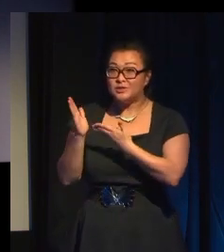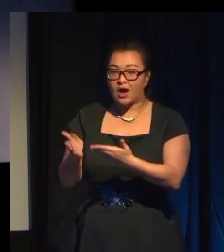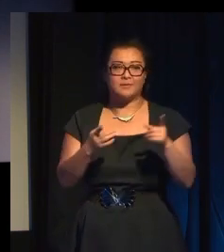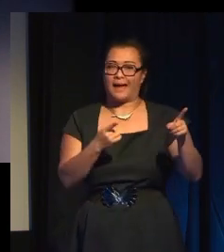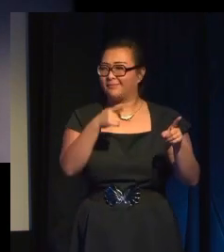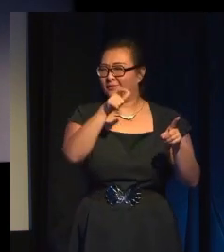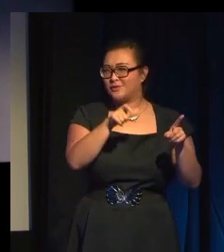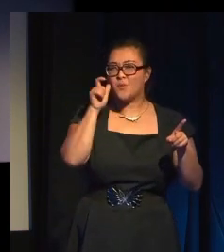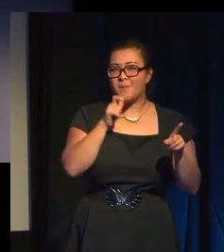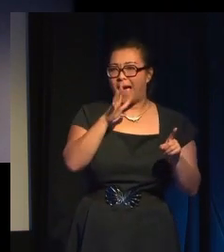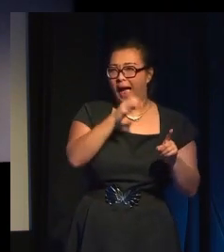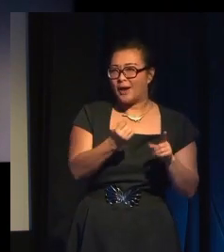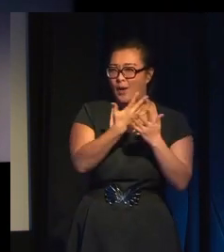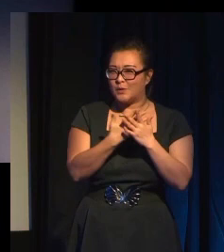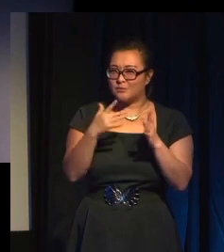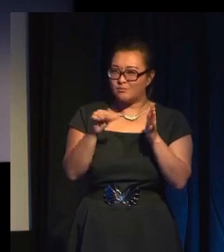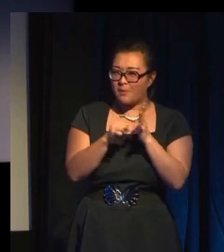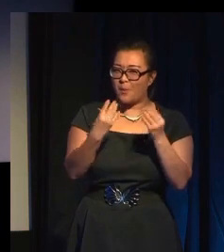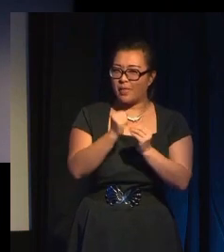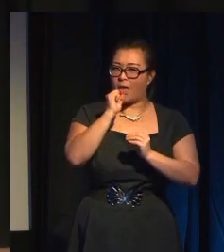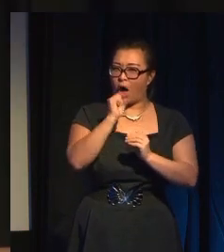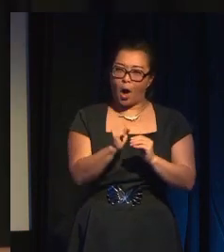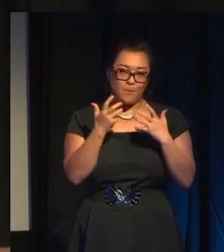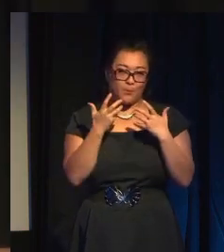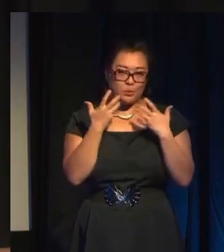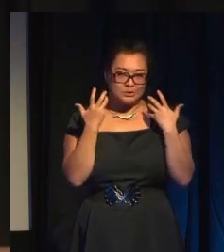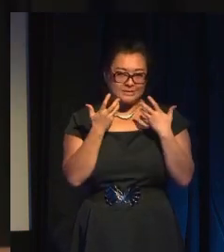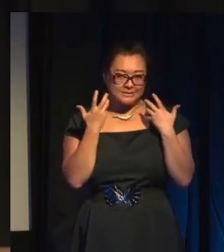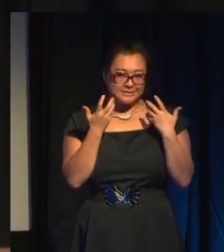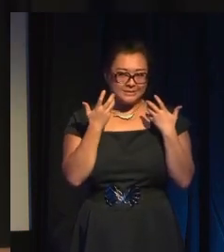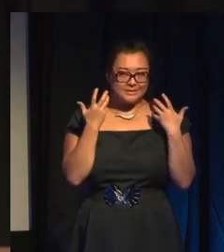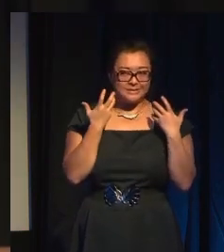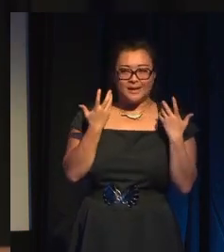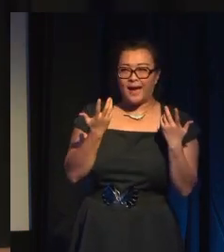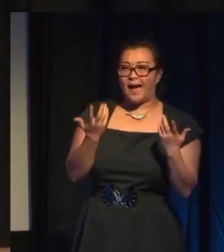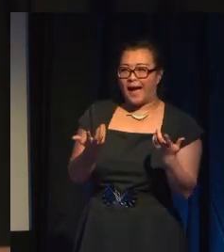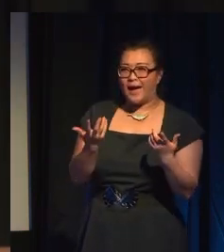But you never see her cat, so... LAUGHTER